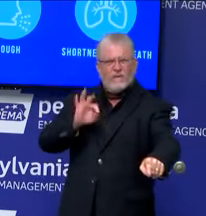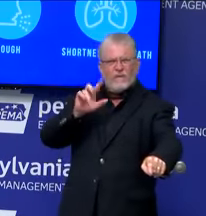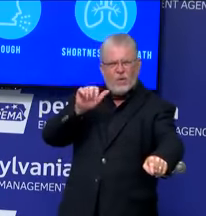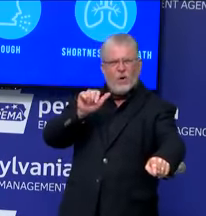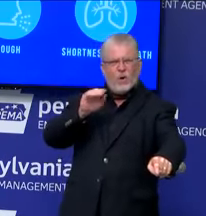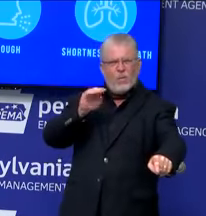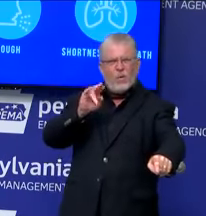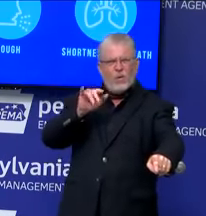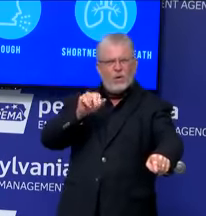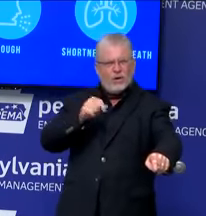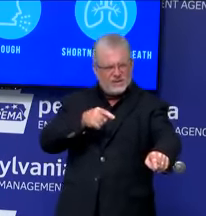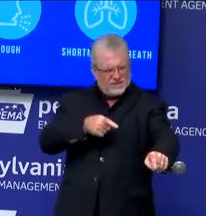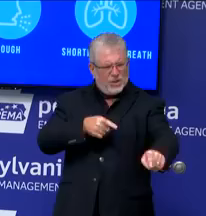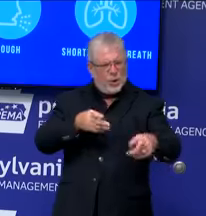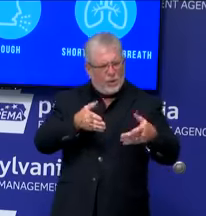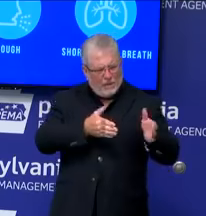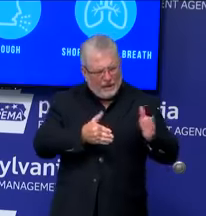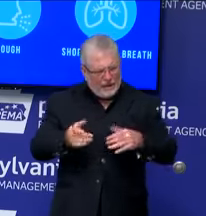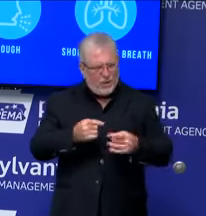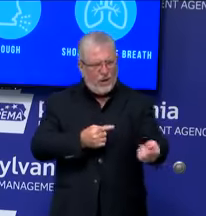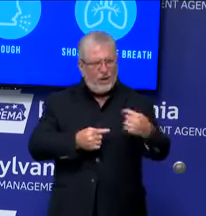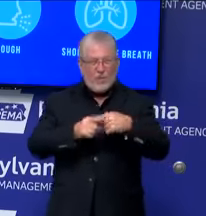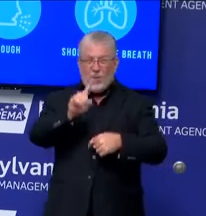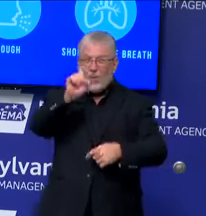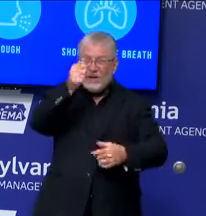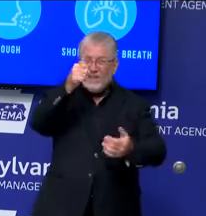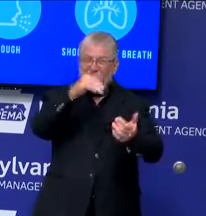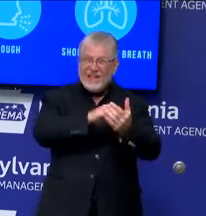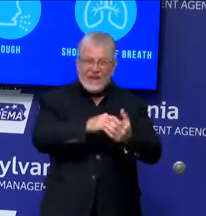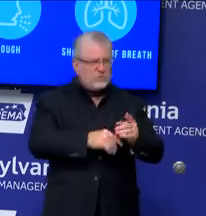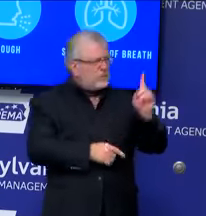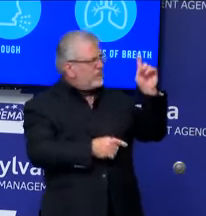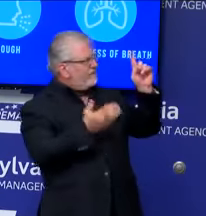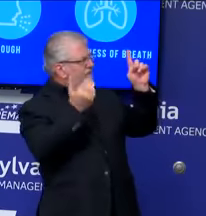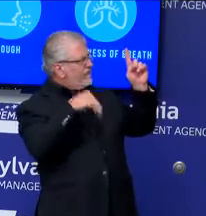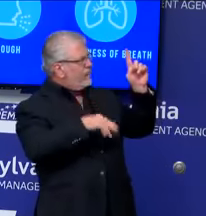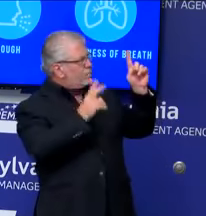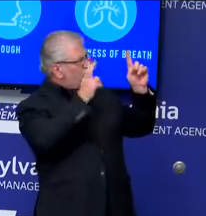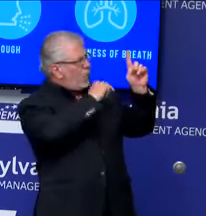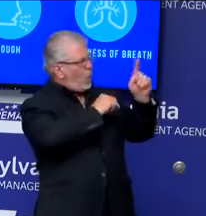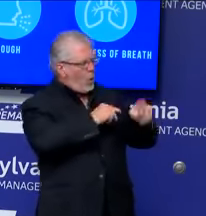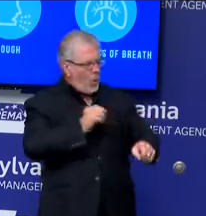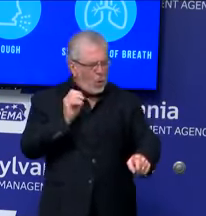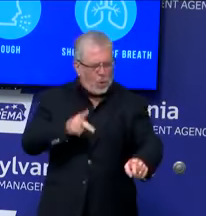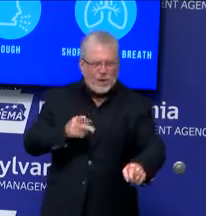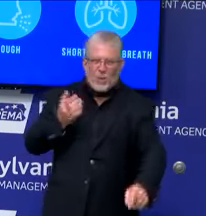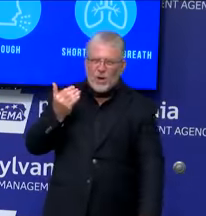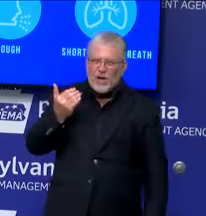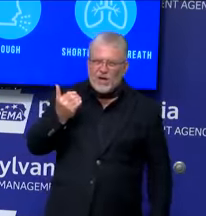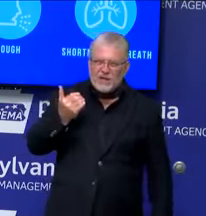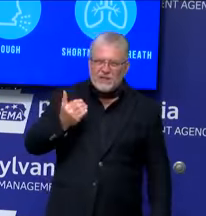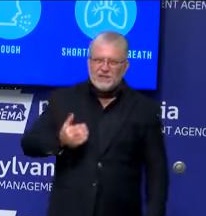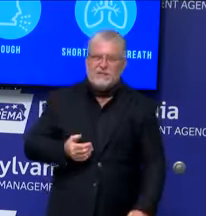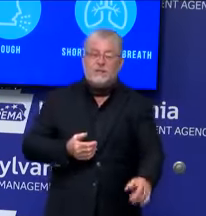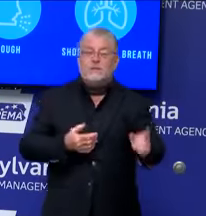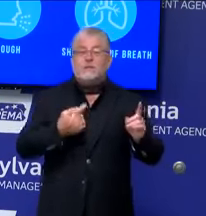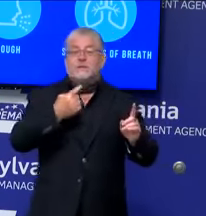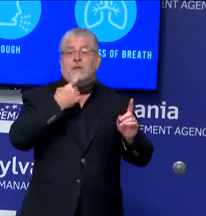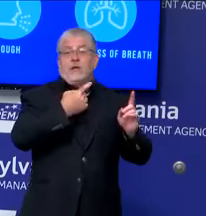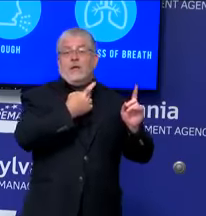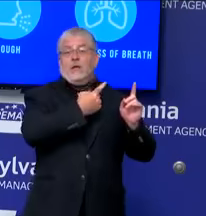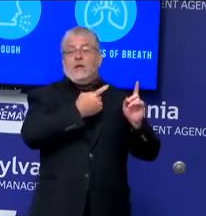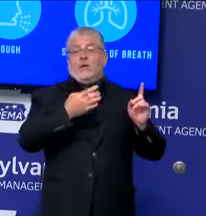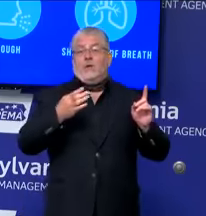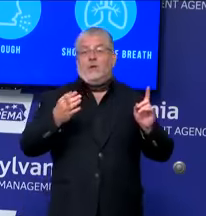So, the Blue Jays were not asked to not come to Pittsburgh because they come from Toronto. It was just